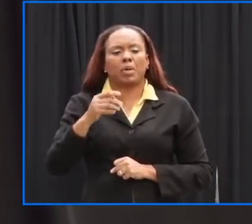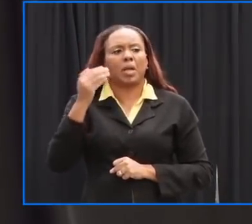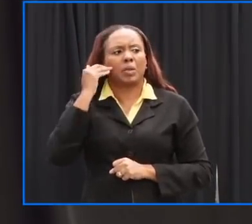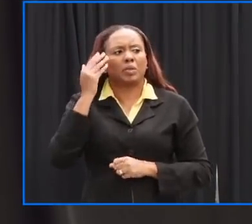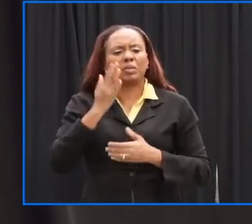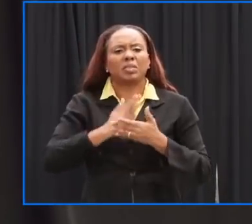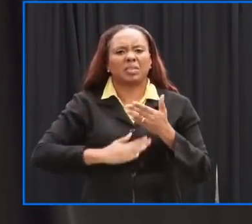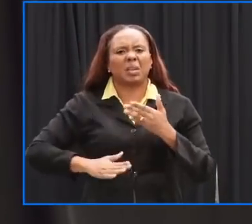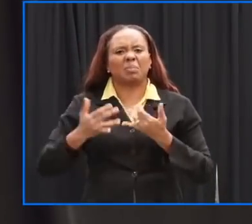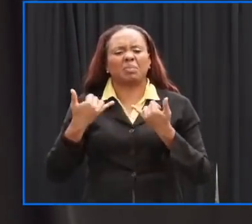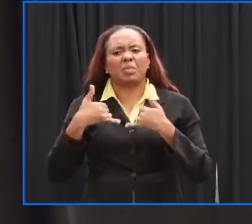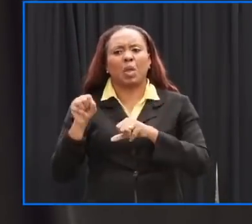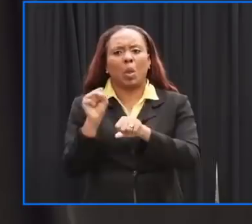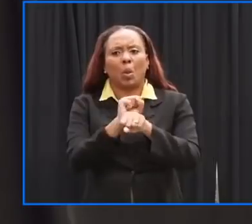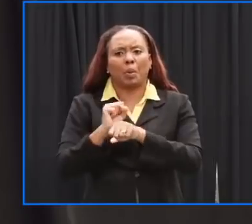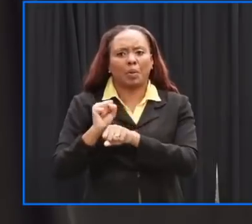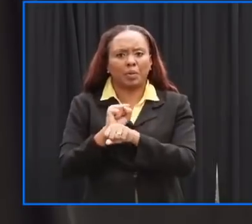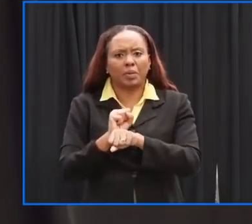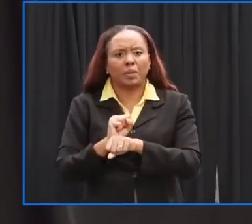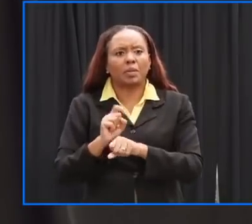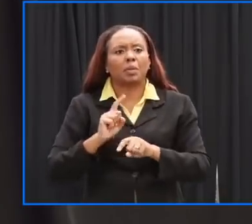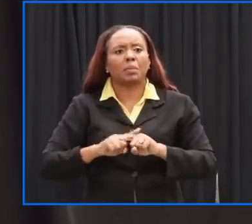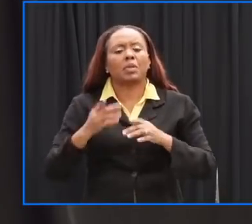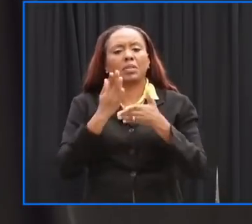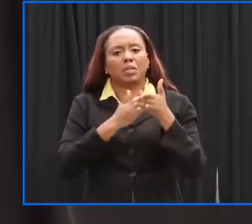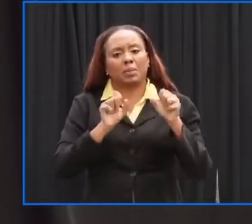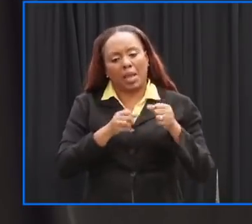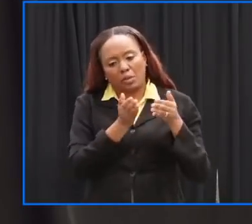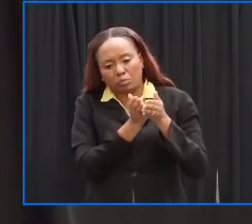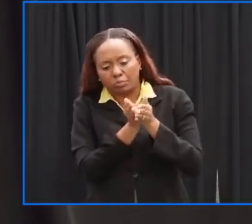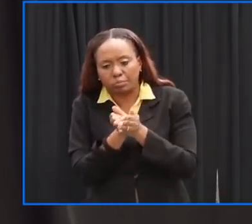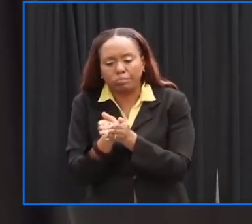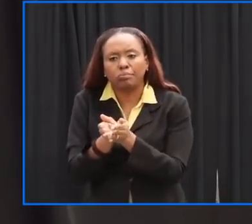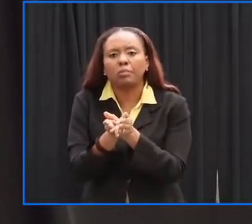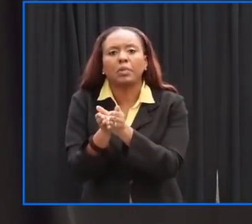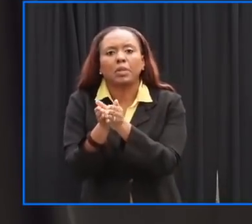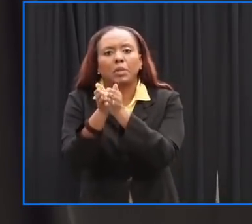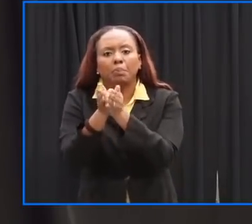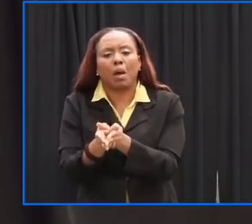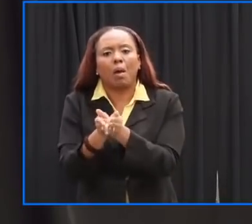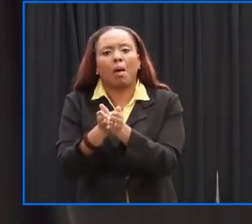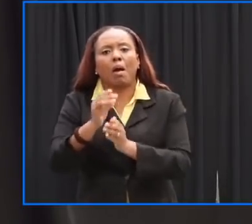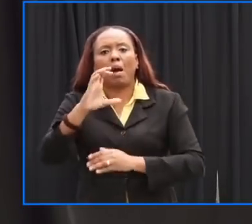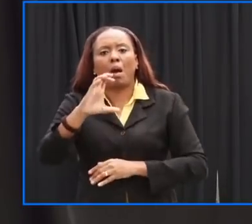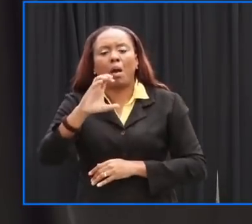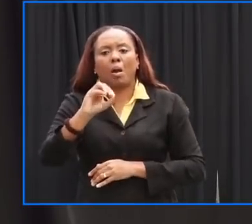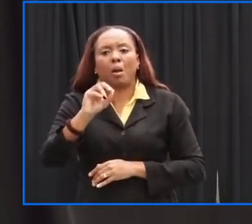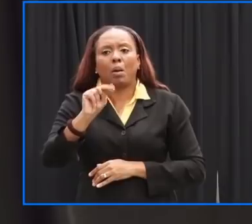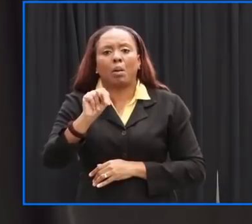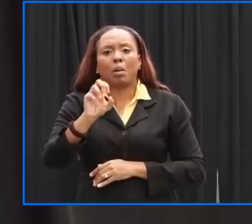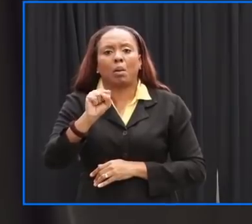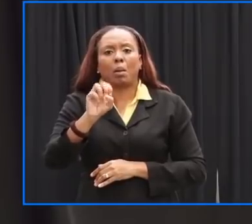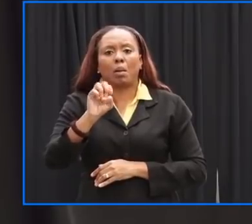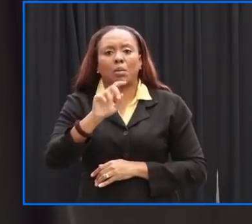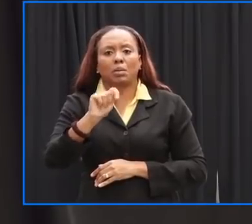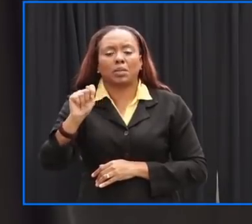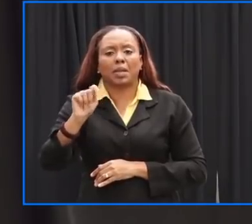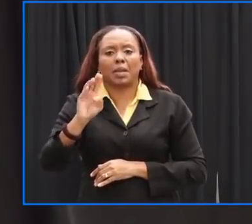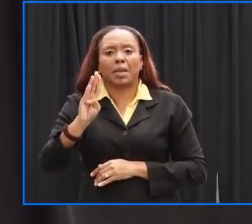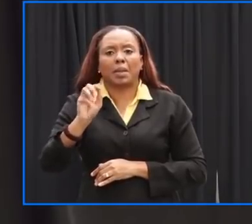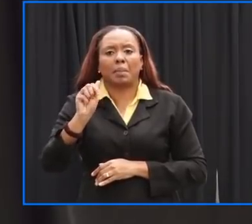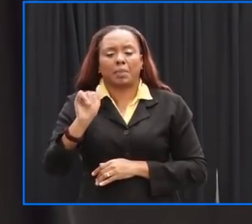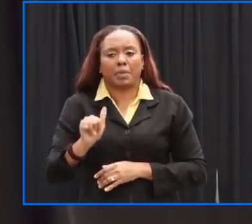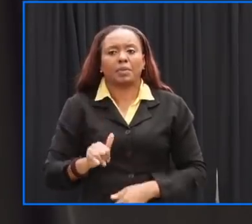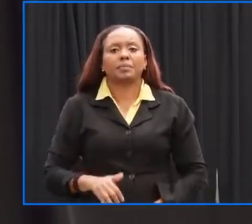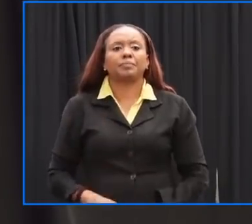that are normally on the east coast can make their way to concept bay to get hauled out um during this time i think in addition to